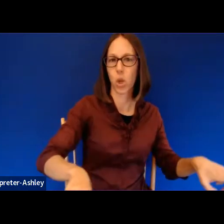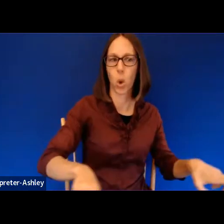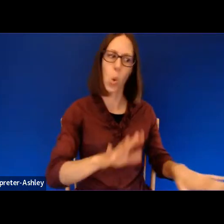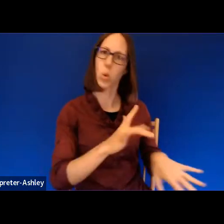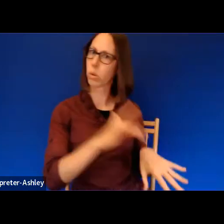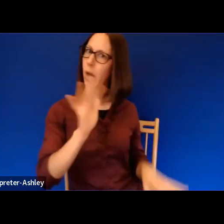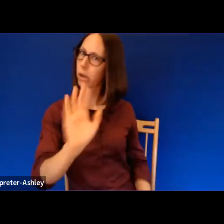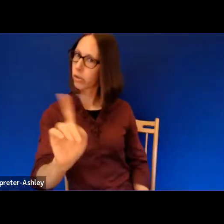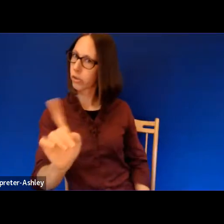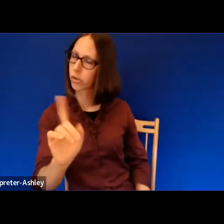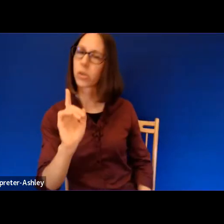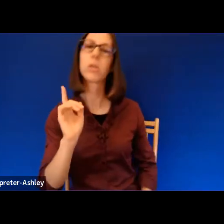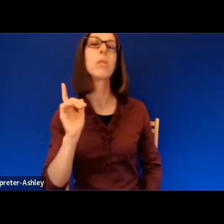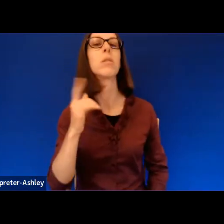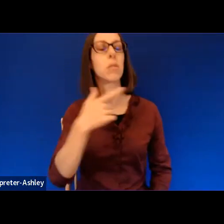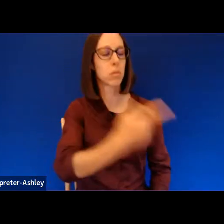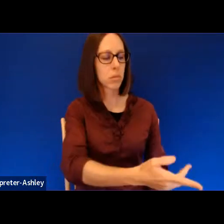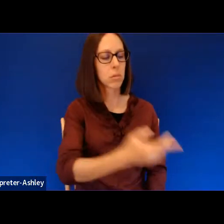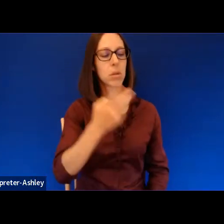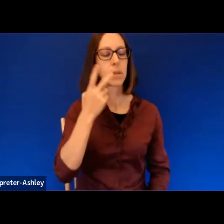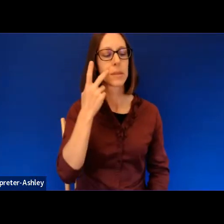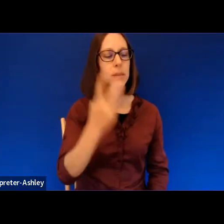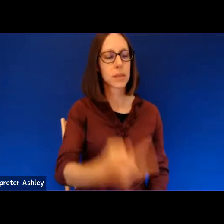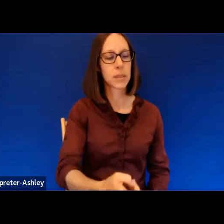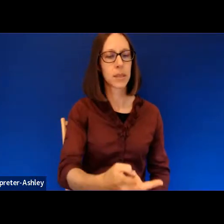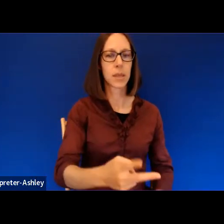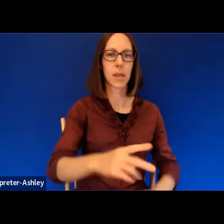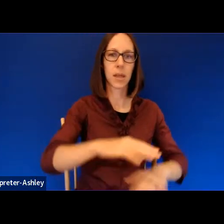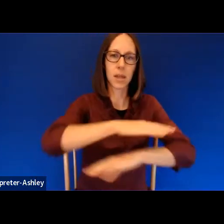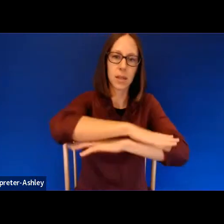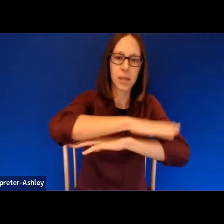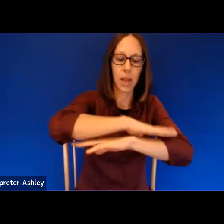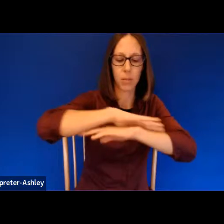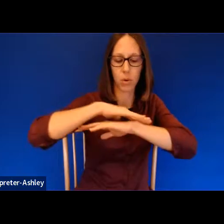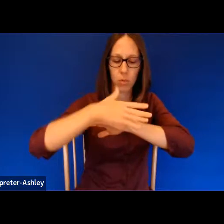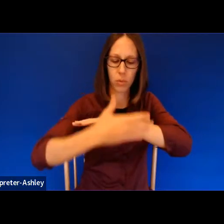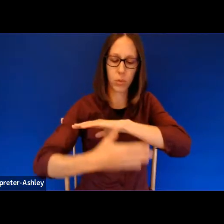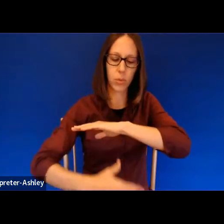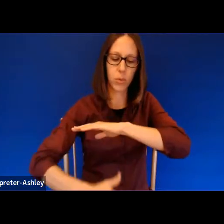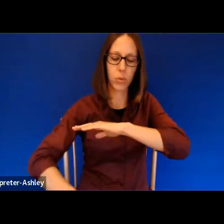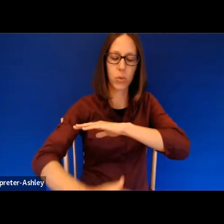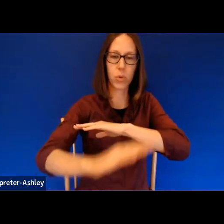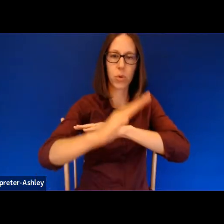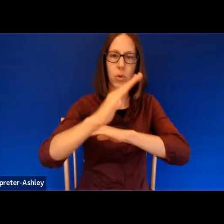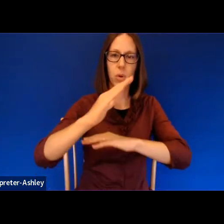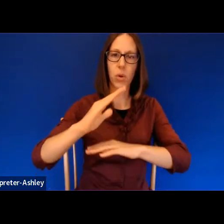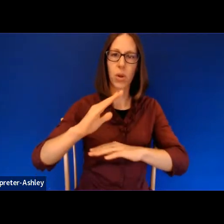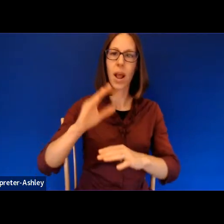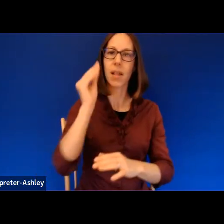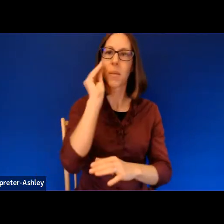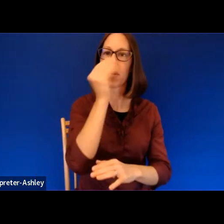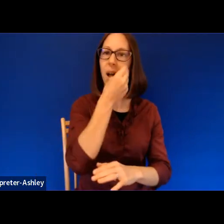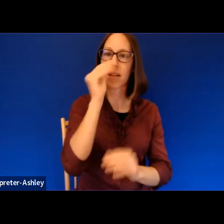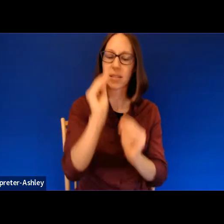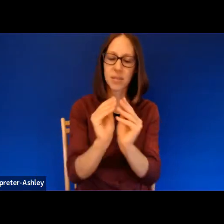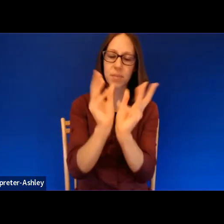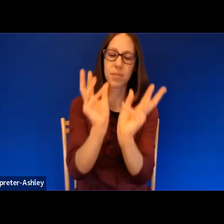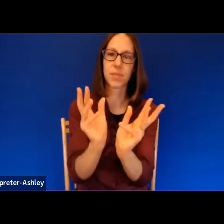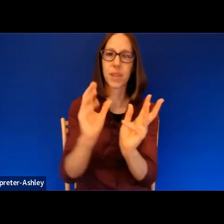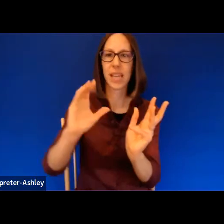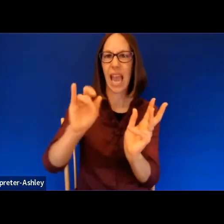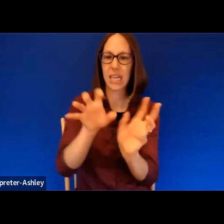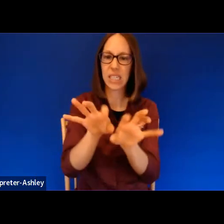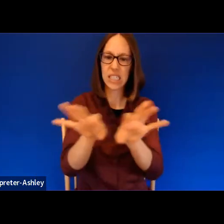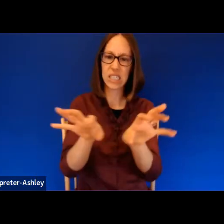prickly underside of the clear runner, a cactus who couldn't help but touch. Uncle Wilmer's